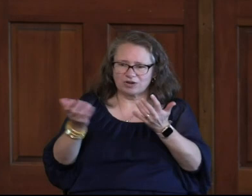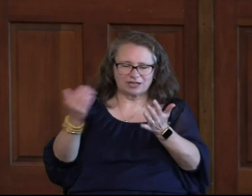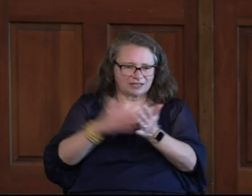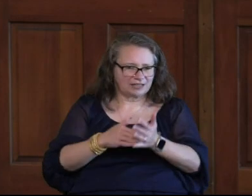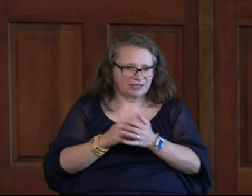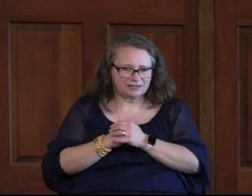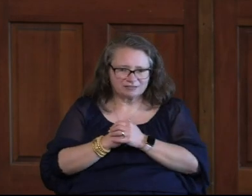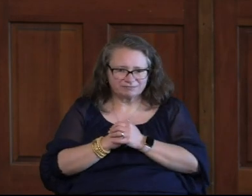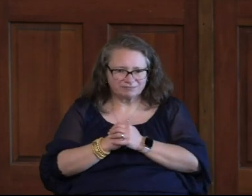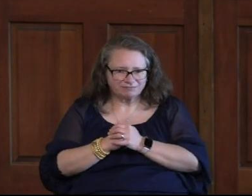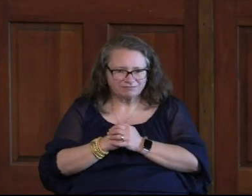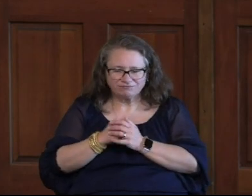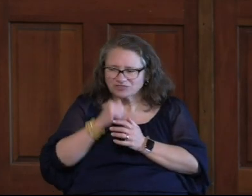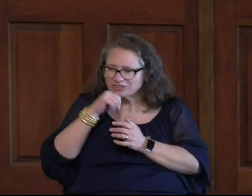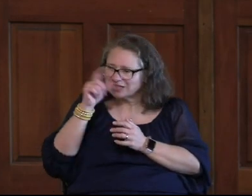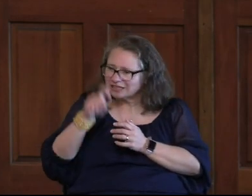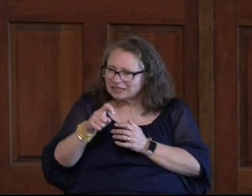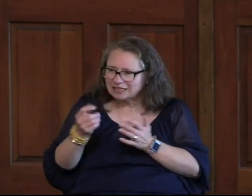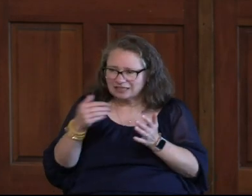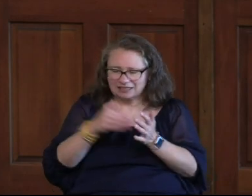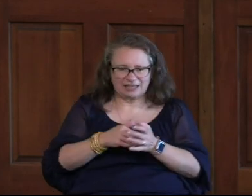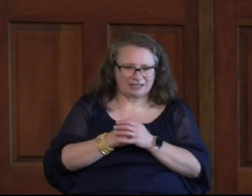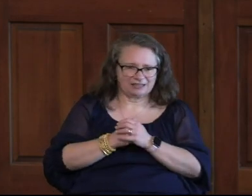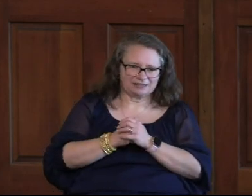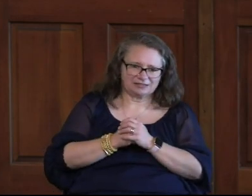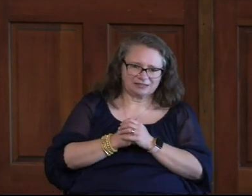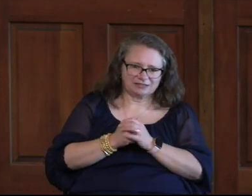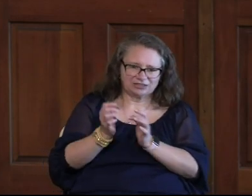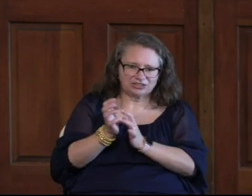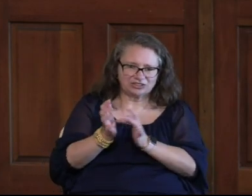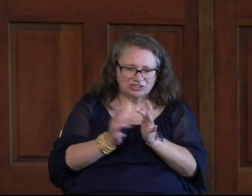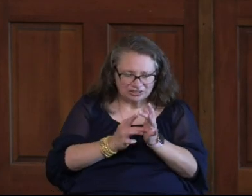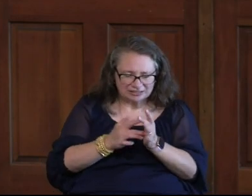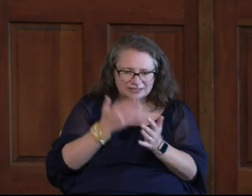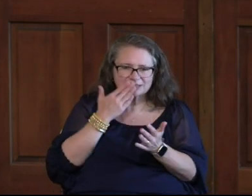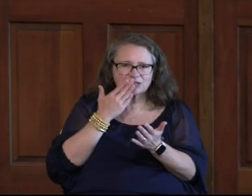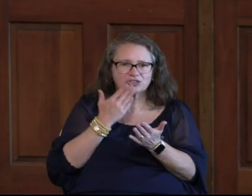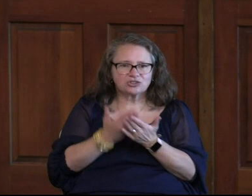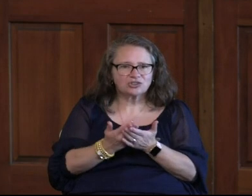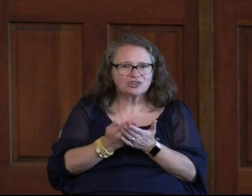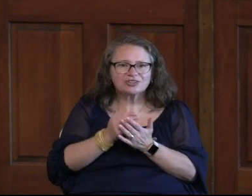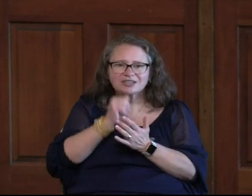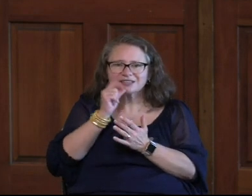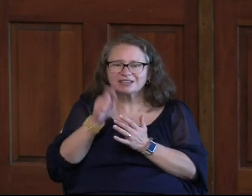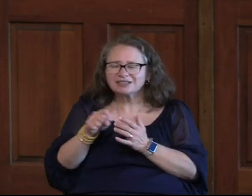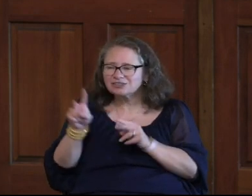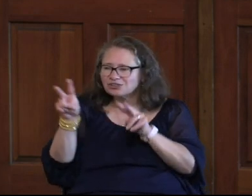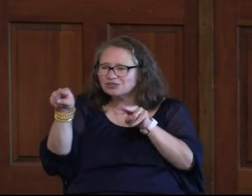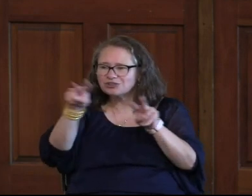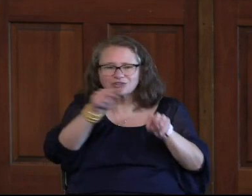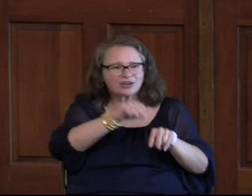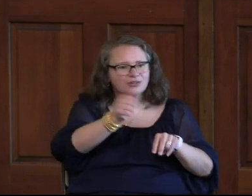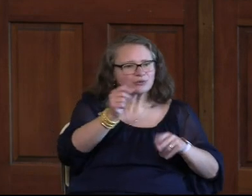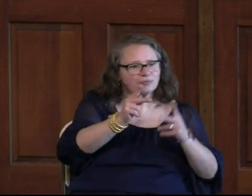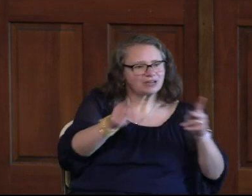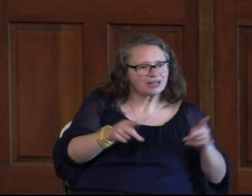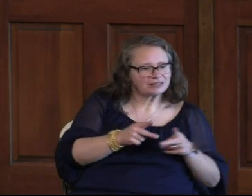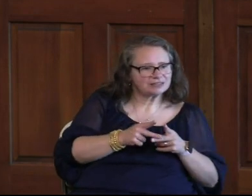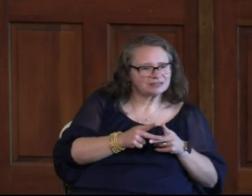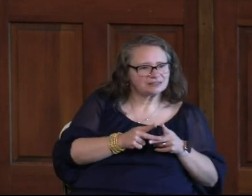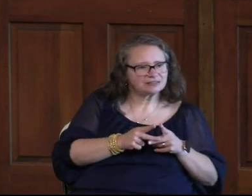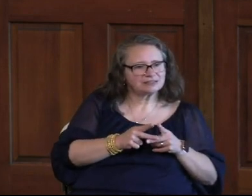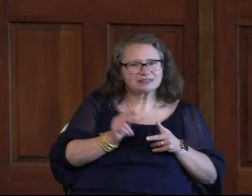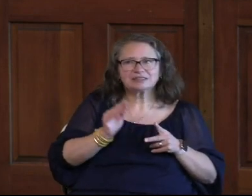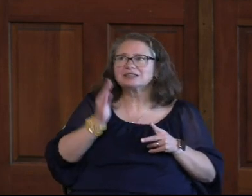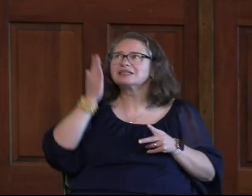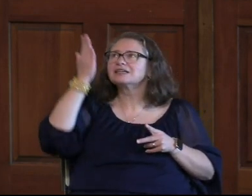And You Won't Thirst Again The Truth Here Is Jesus Is Good I Don't Have To Look Elsewhere I Don't Have To Look Elsewhere